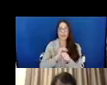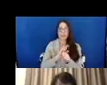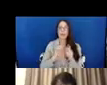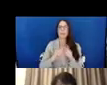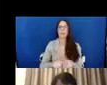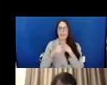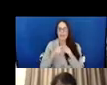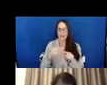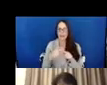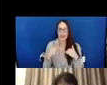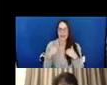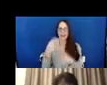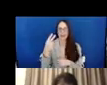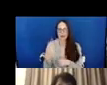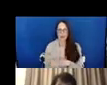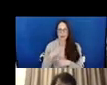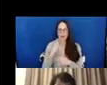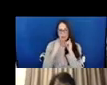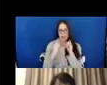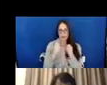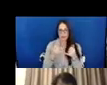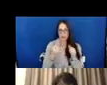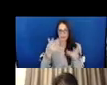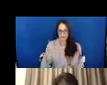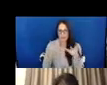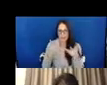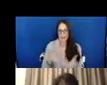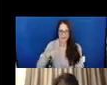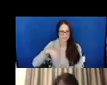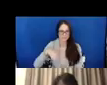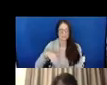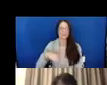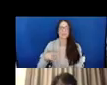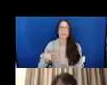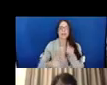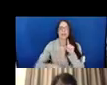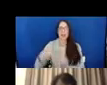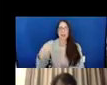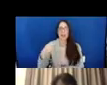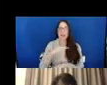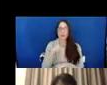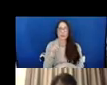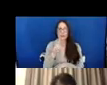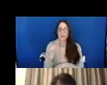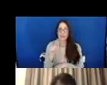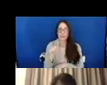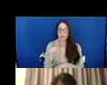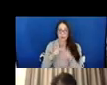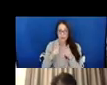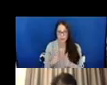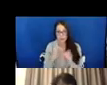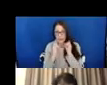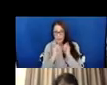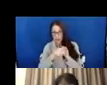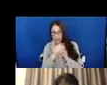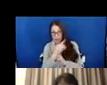about two-thirds of my interviews still remaining. As a high-risk disabled researcher interviewing other disabled adults,